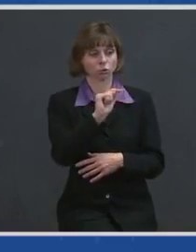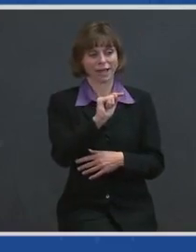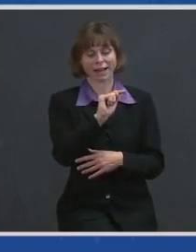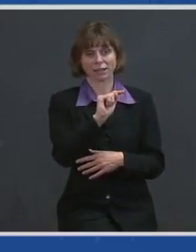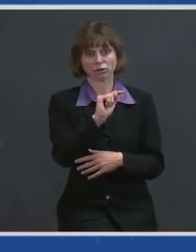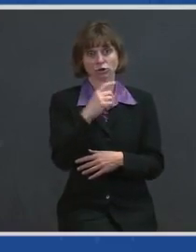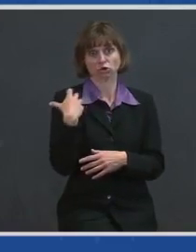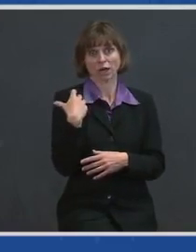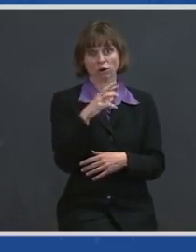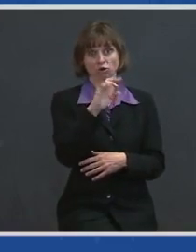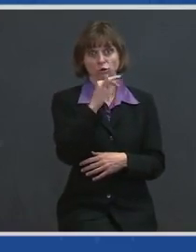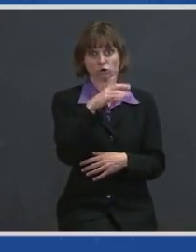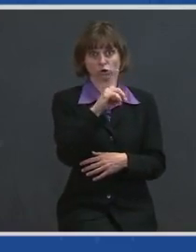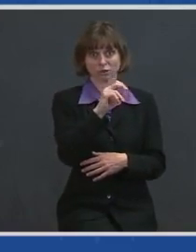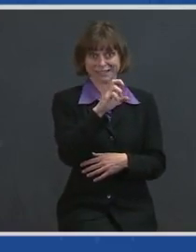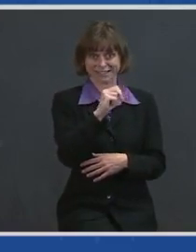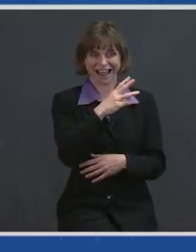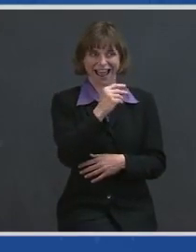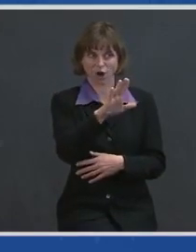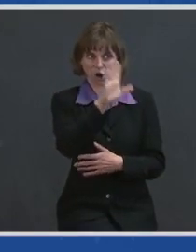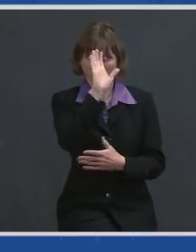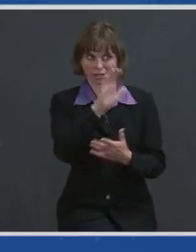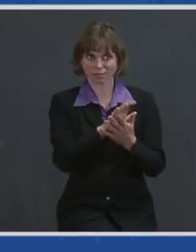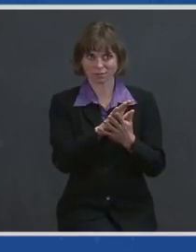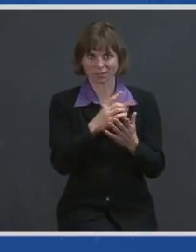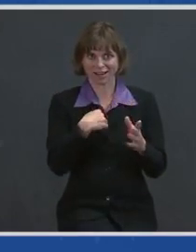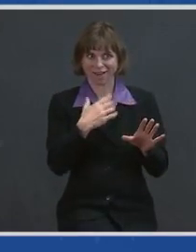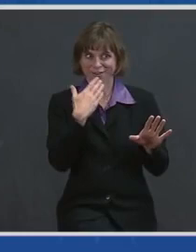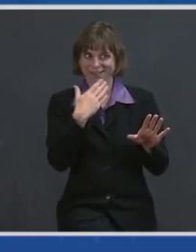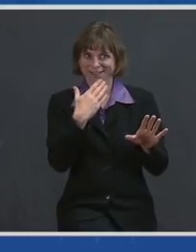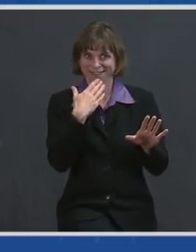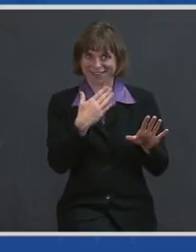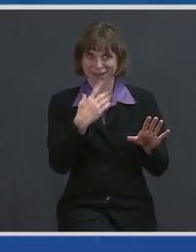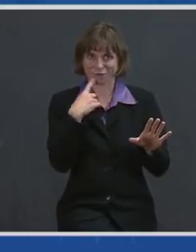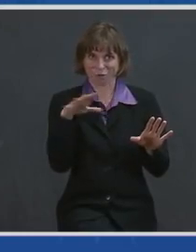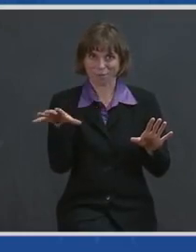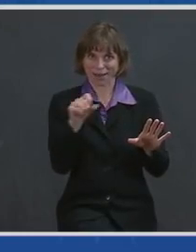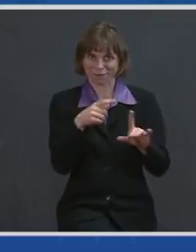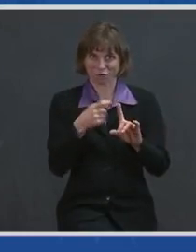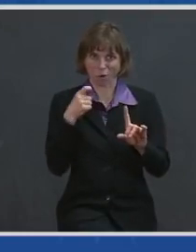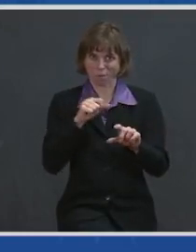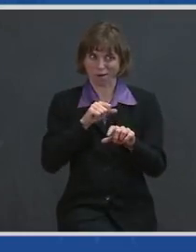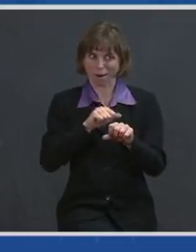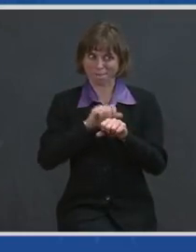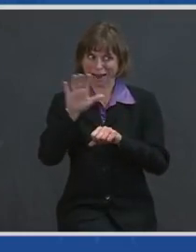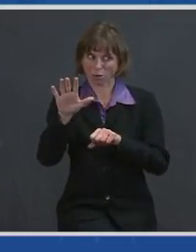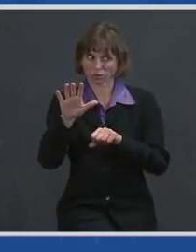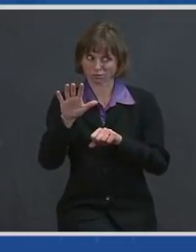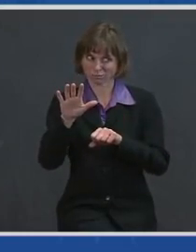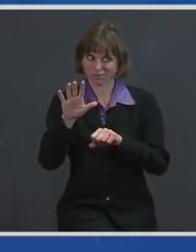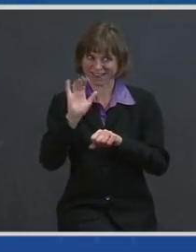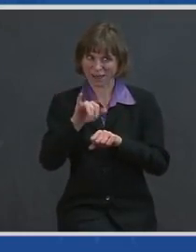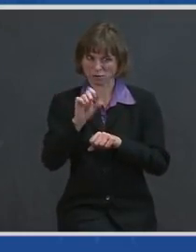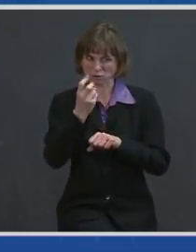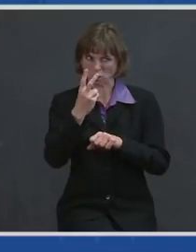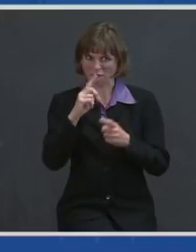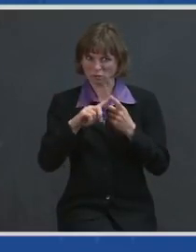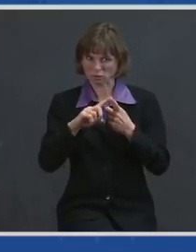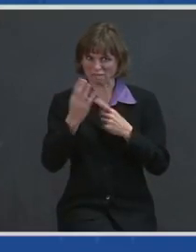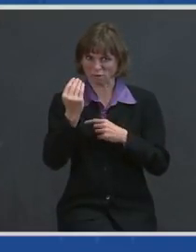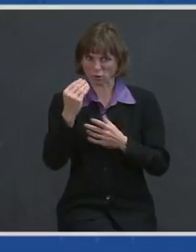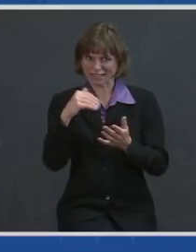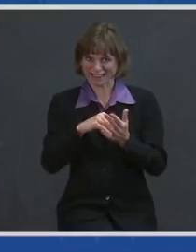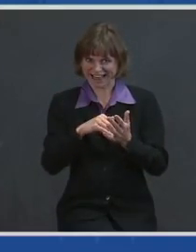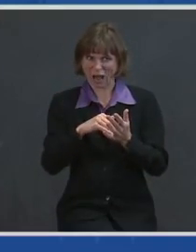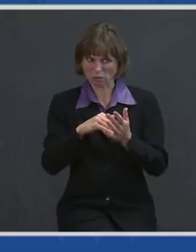who I might add, I want to thank you and they were getting me off a mountain that was about 12 to 14,000 feet up on a goat